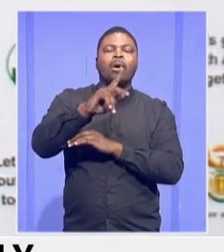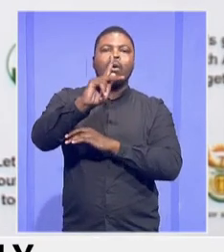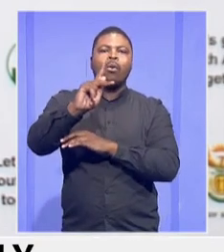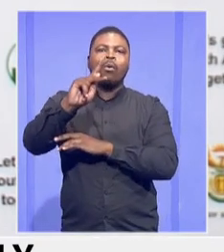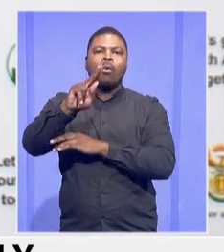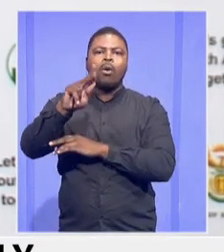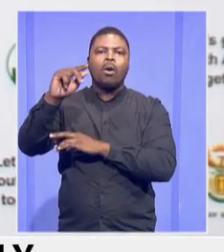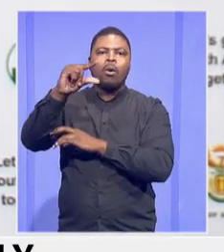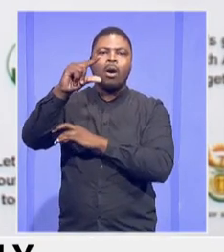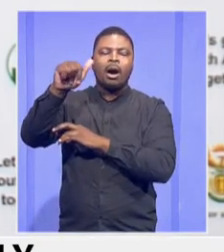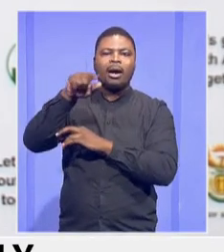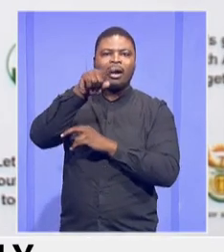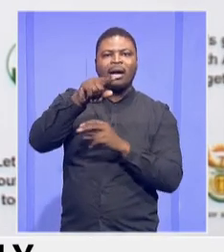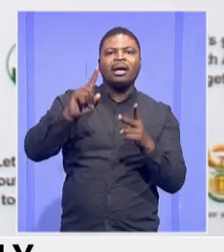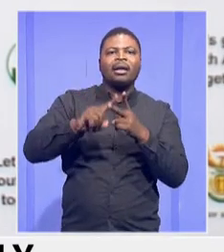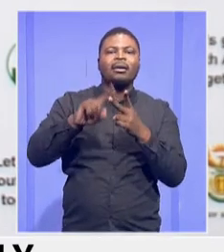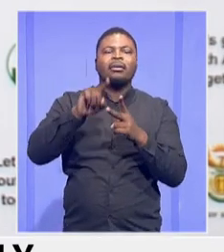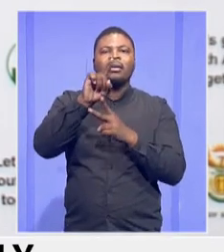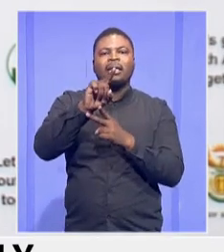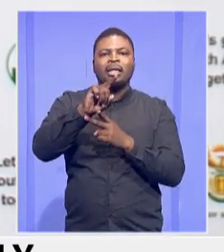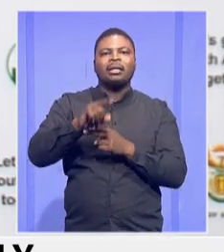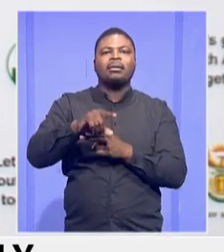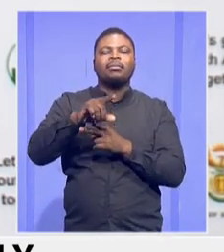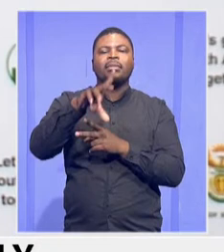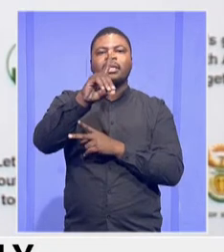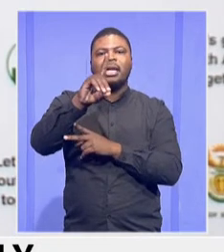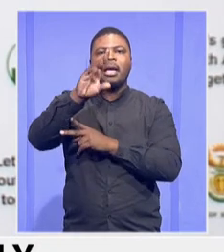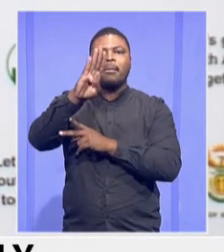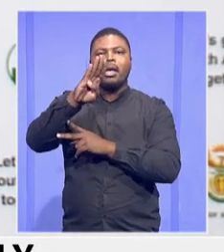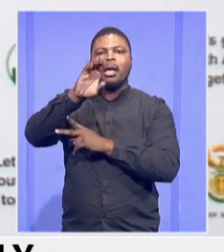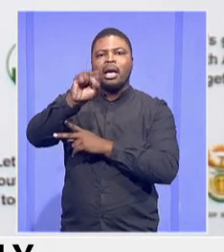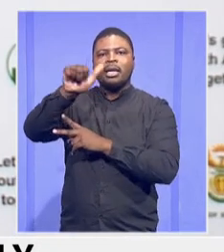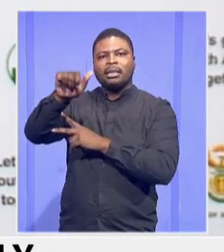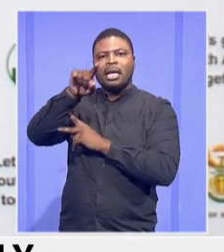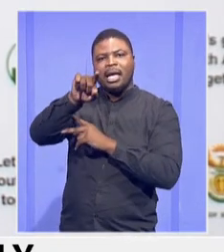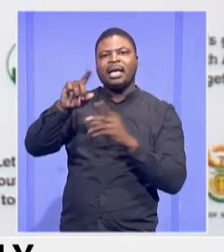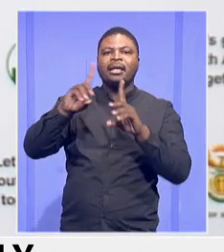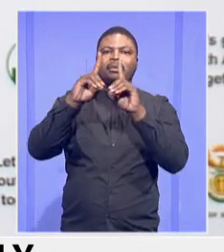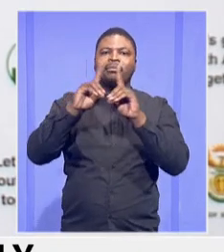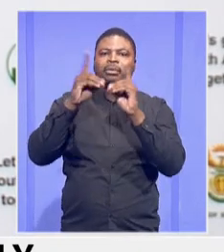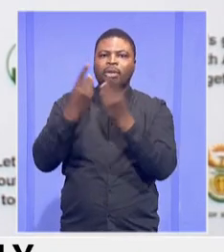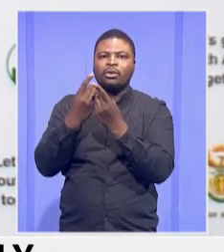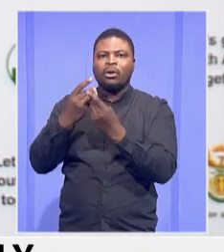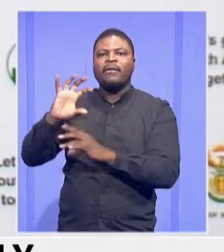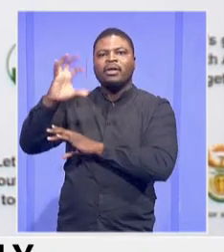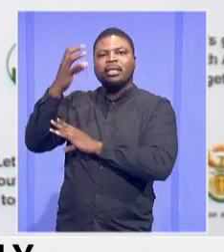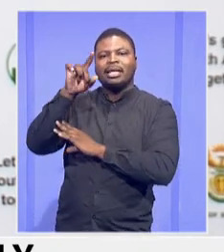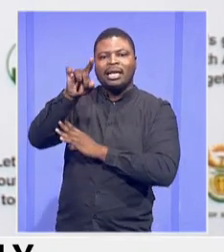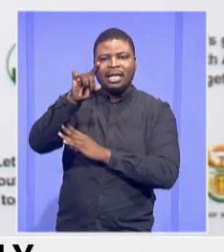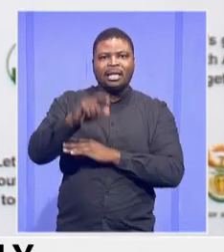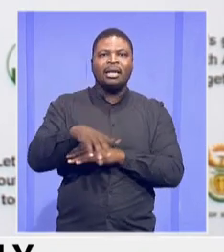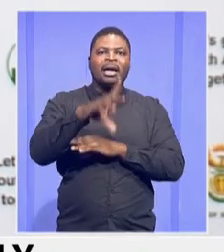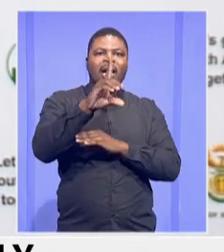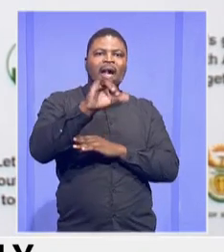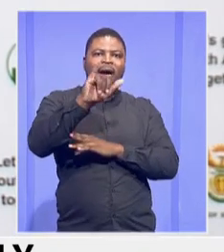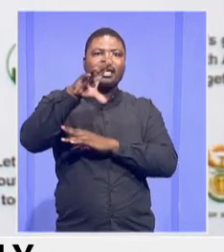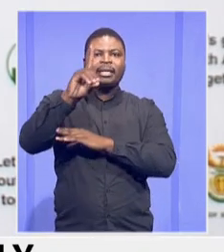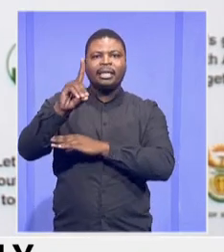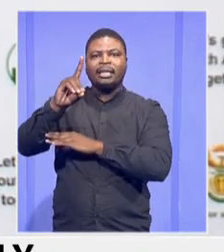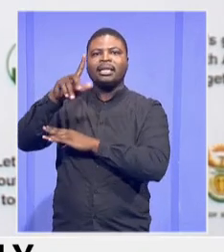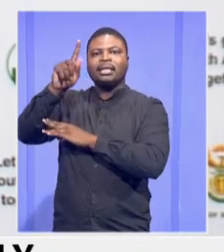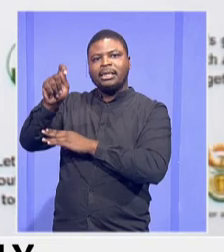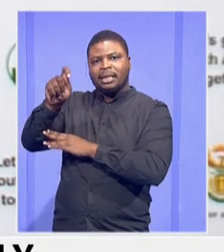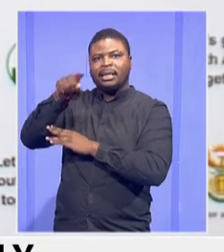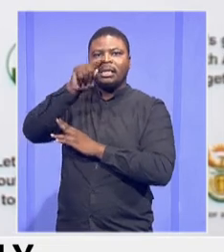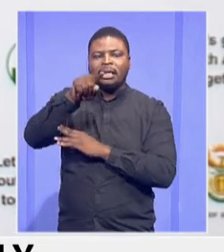the Free State Department of Education having contributed five, and IDT 51, CUHA 31, and